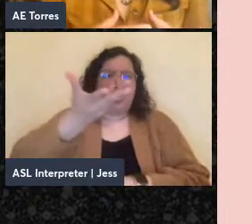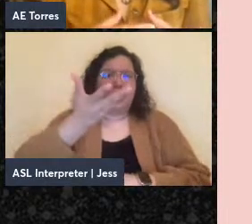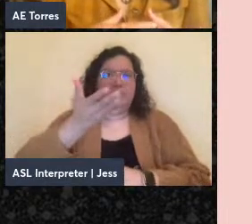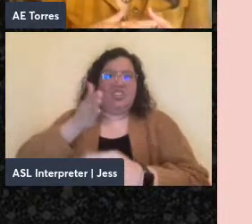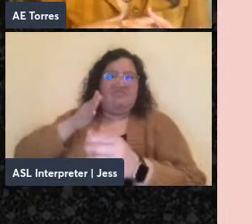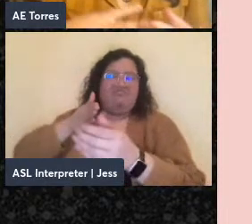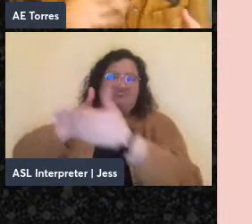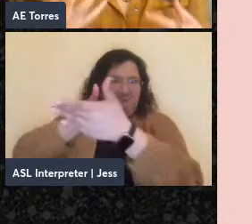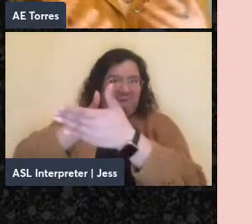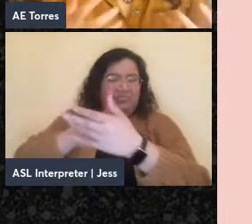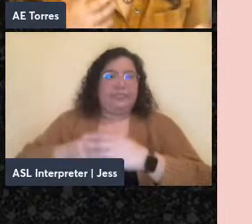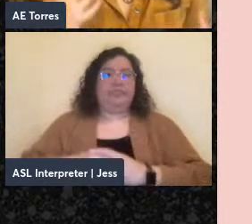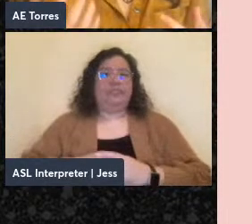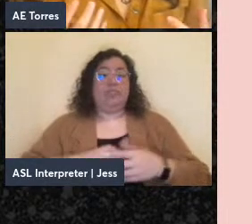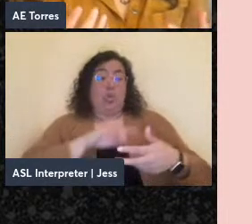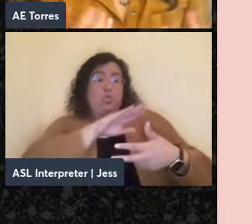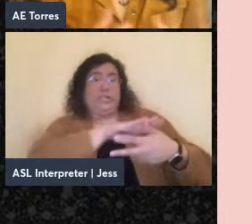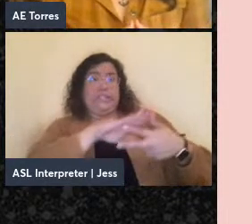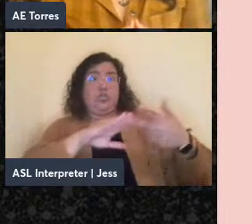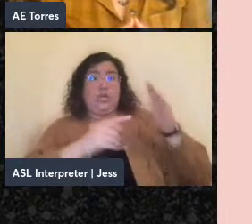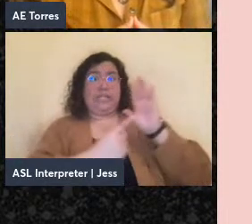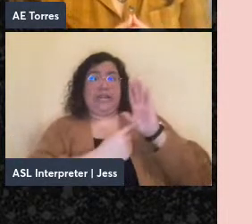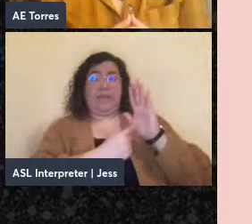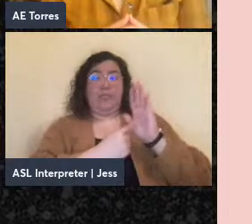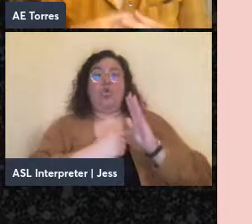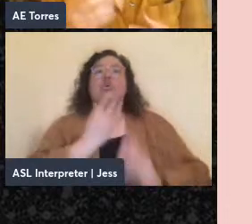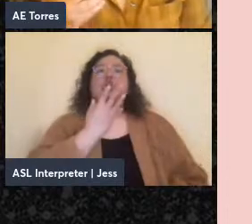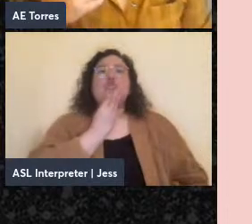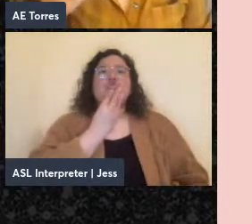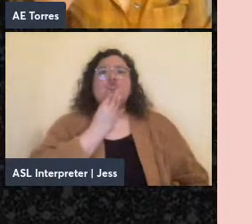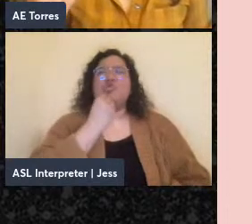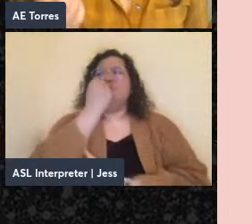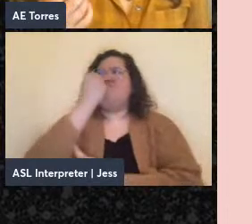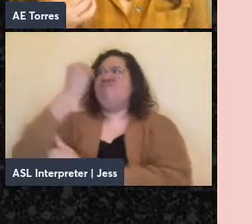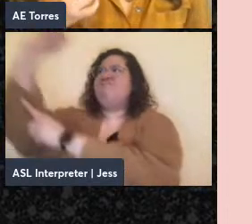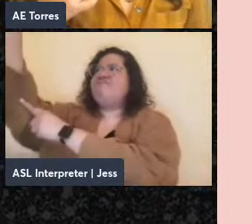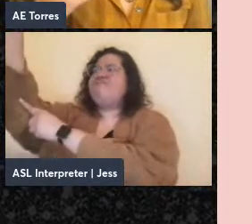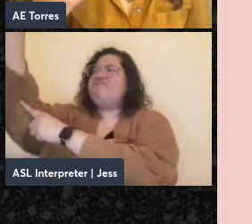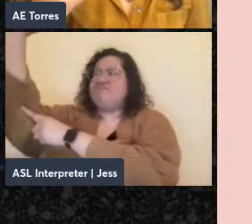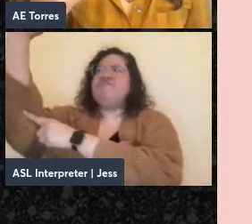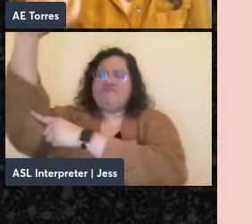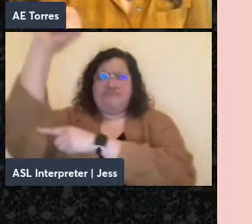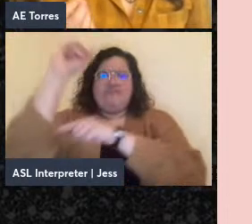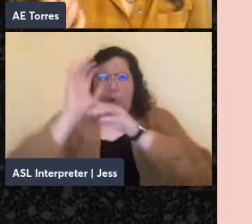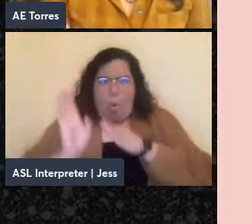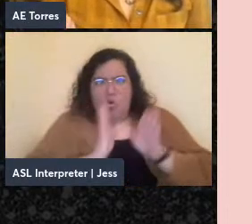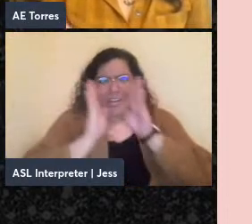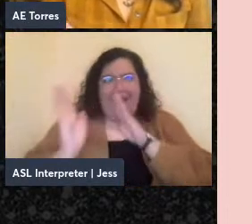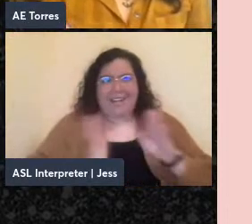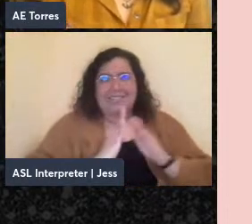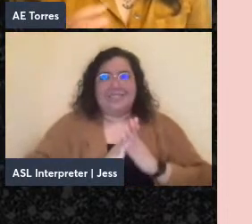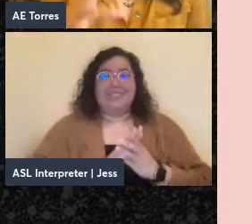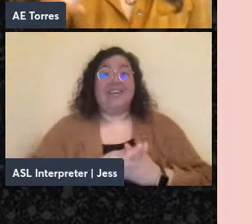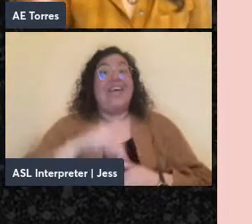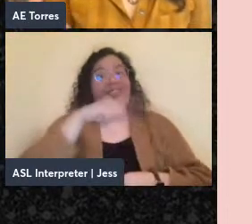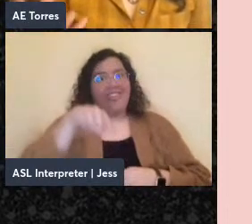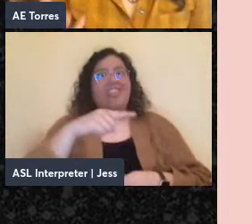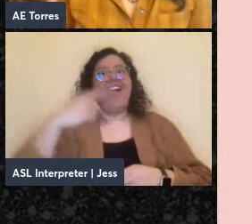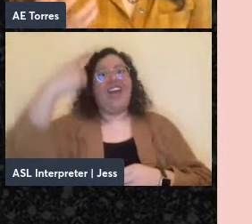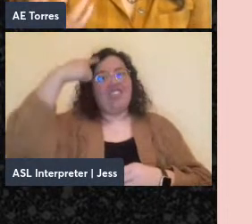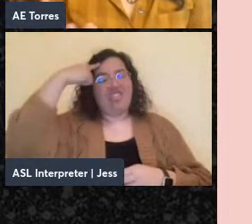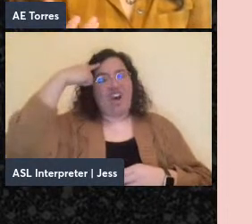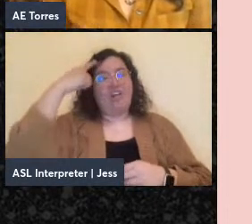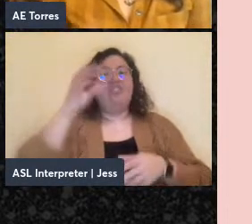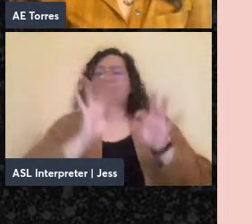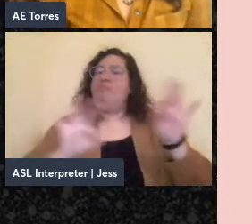in some way by Jewish anarchists in the United States. So they also thought of the practice of artistic freedom as a key